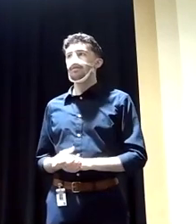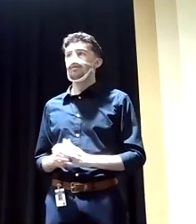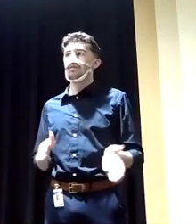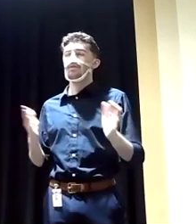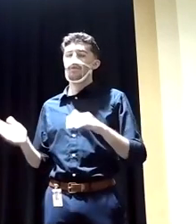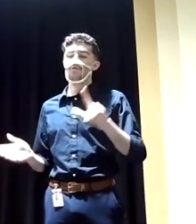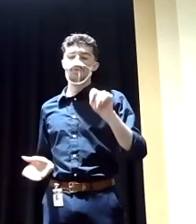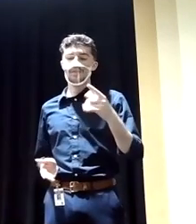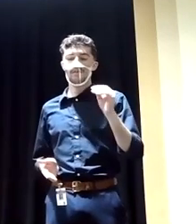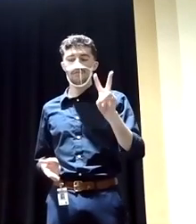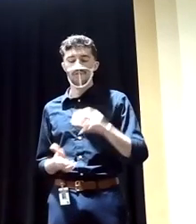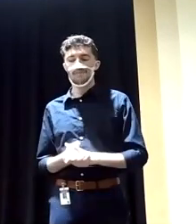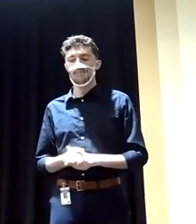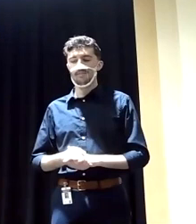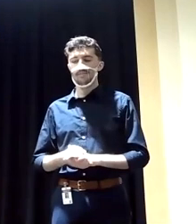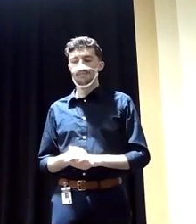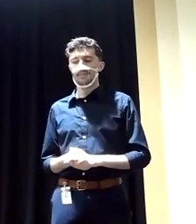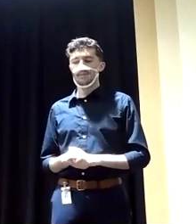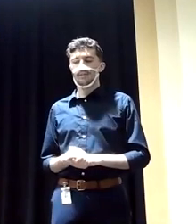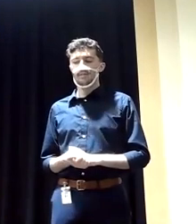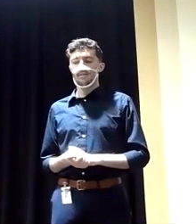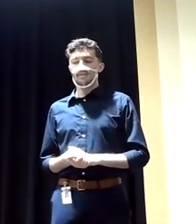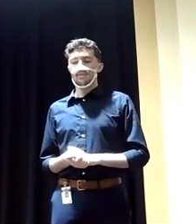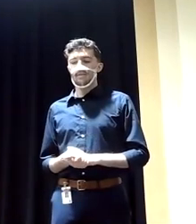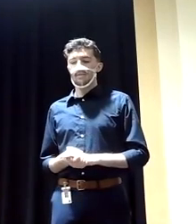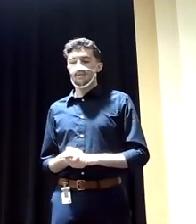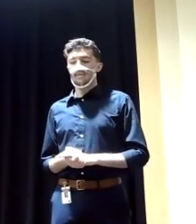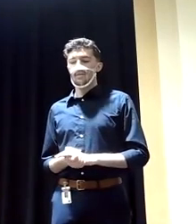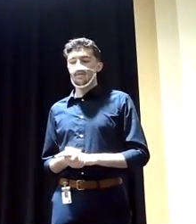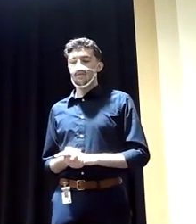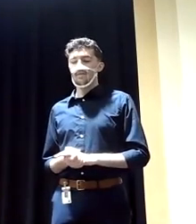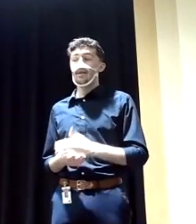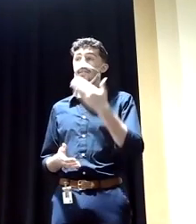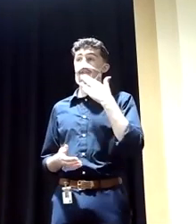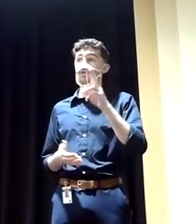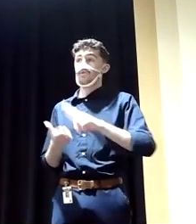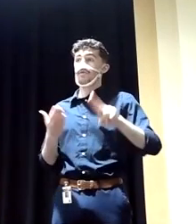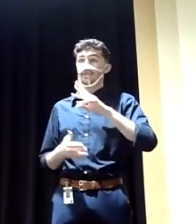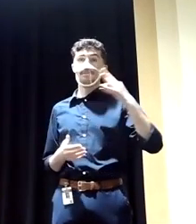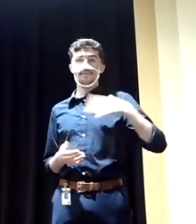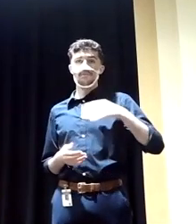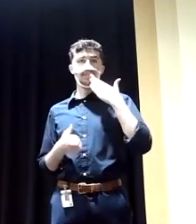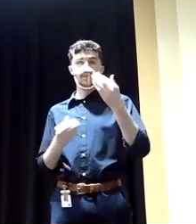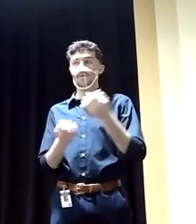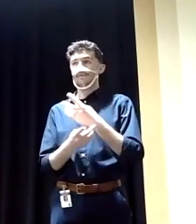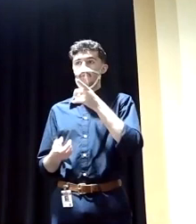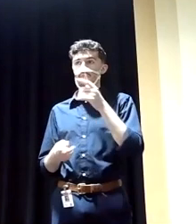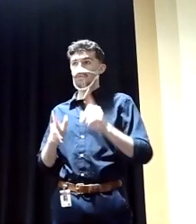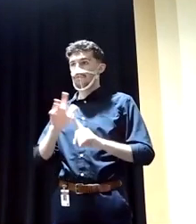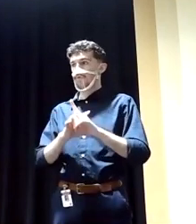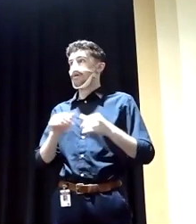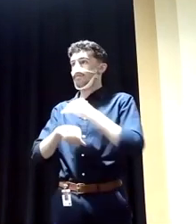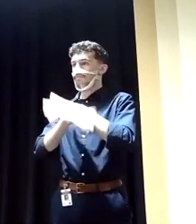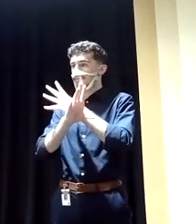Governor John Fitterman. Yeah. Once again, I want to thank the organizers and thank the University of Pittsburgh and thank all of you that are watching and asking